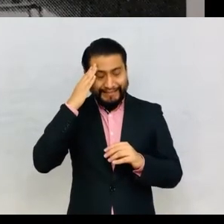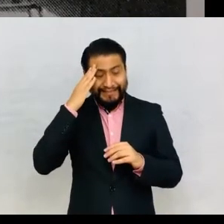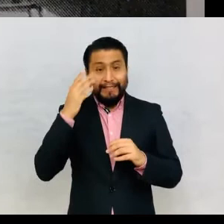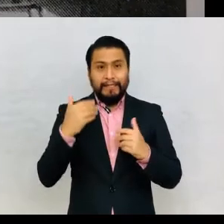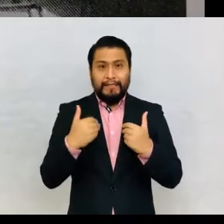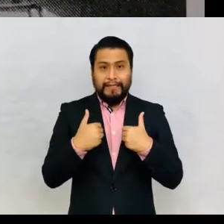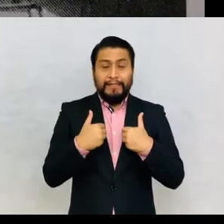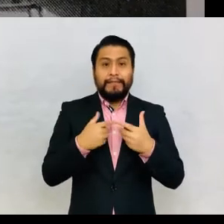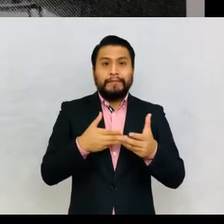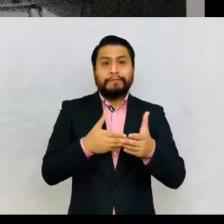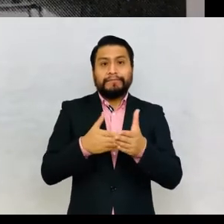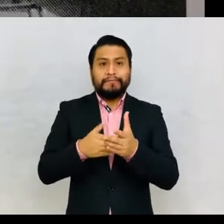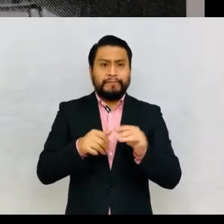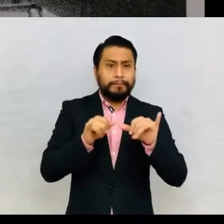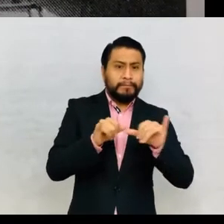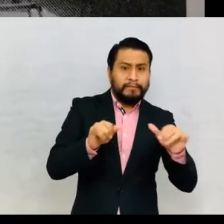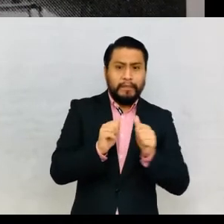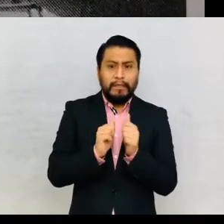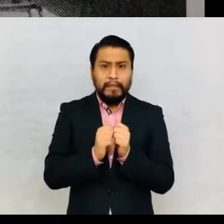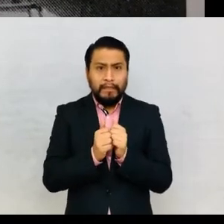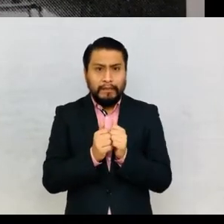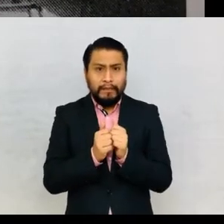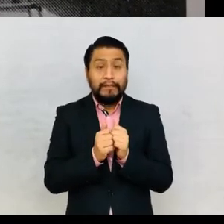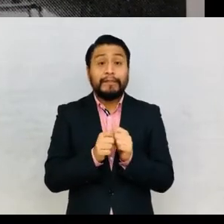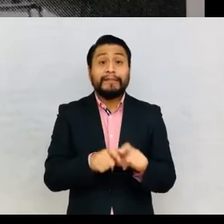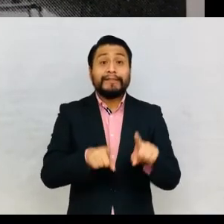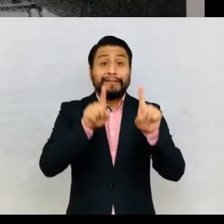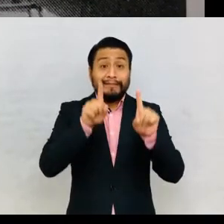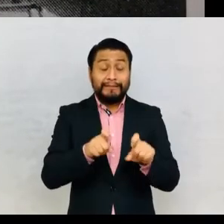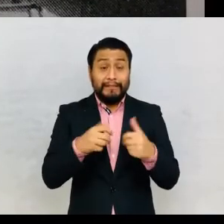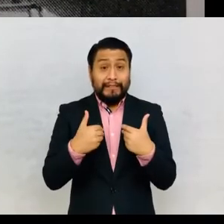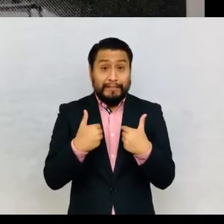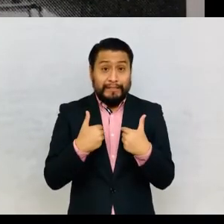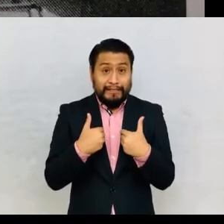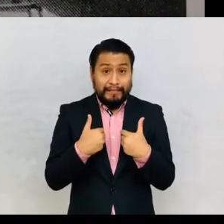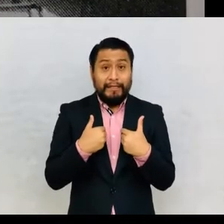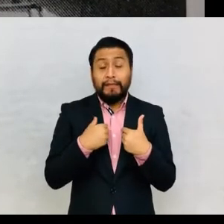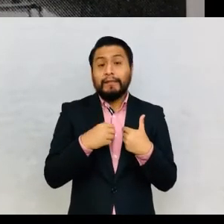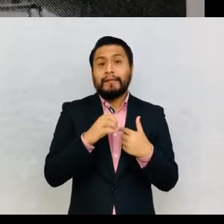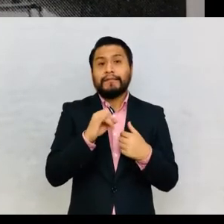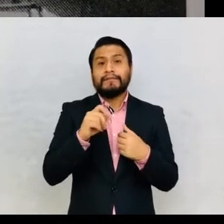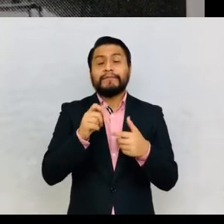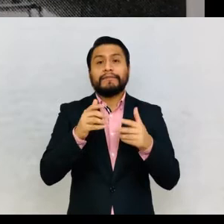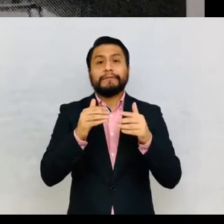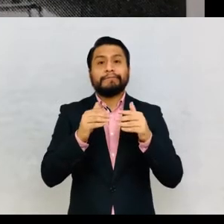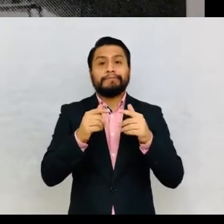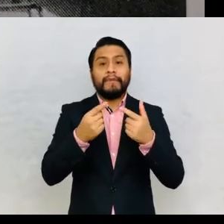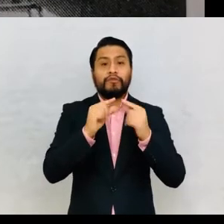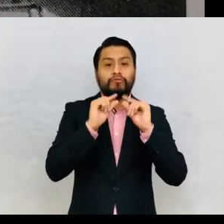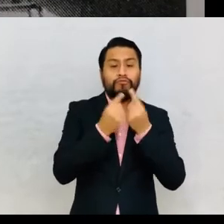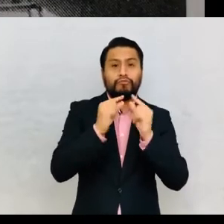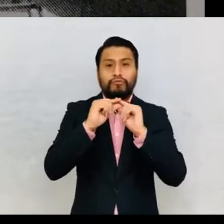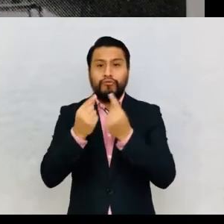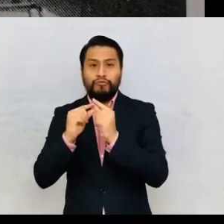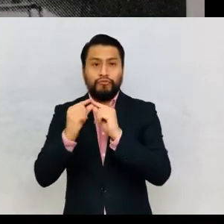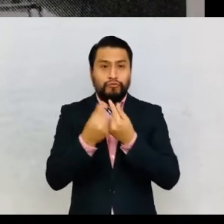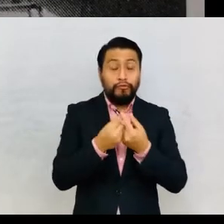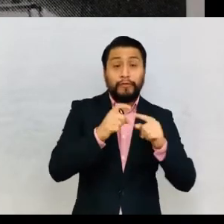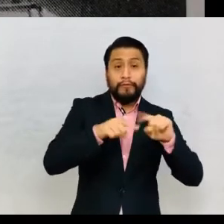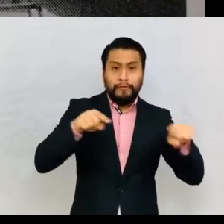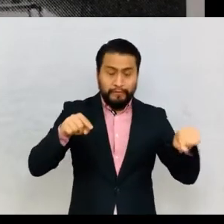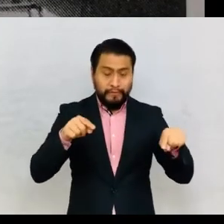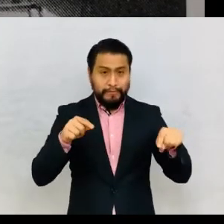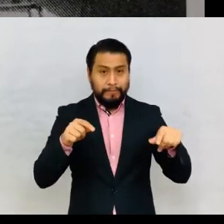of the objectives of measurement, the tests produced classifying hierarchies of individuals and groups invested with